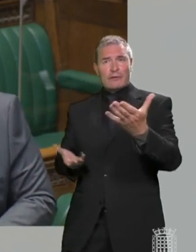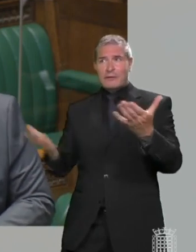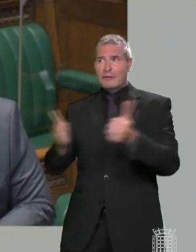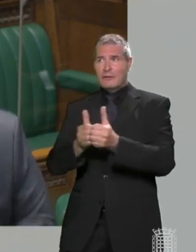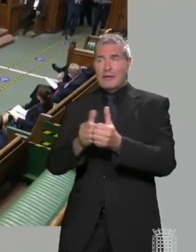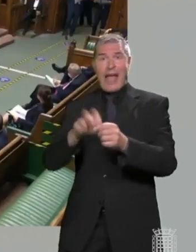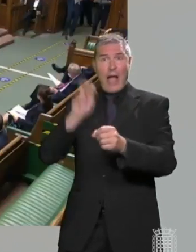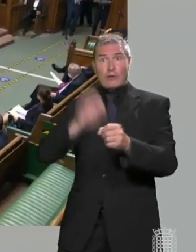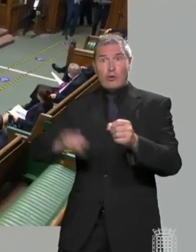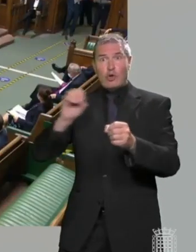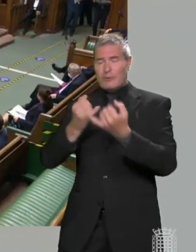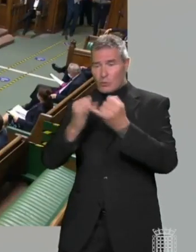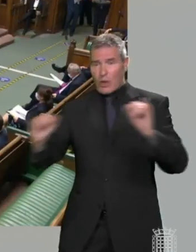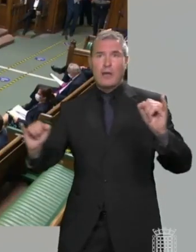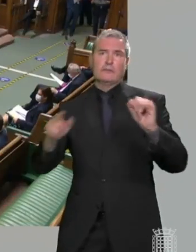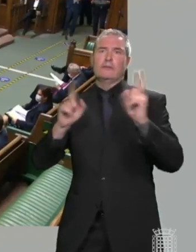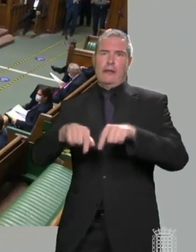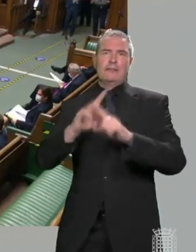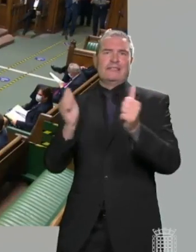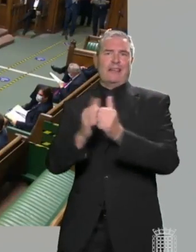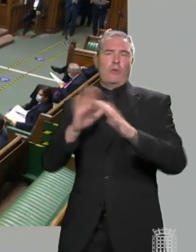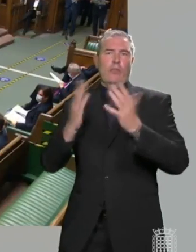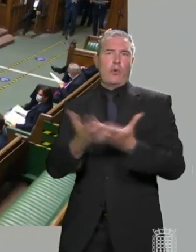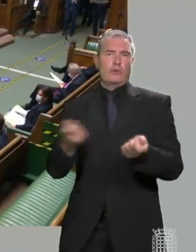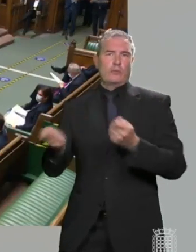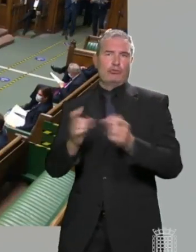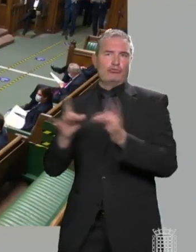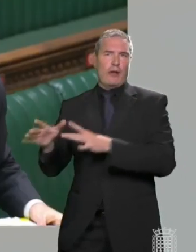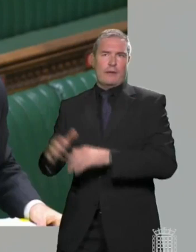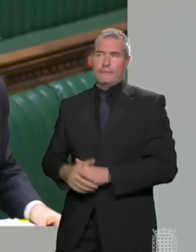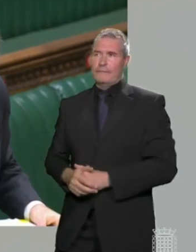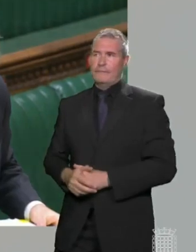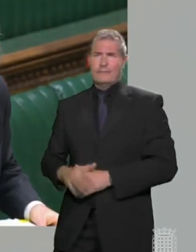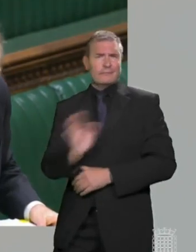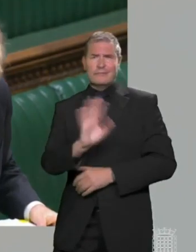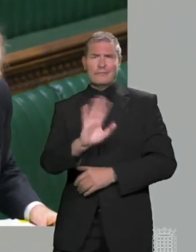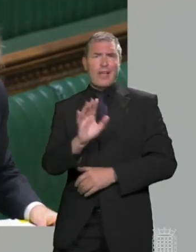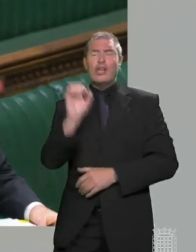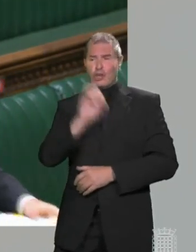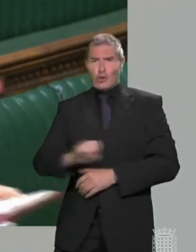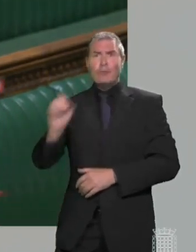lost through Brexit? Mr Speaker, we have not lost opportunities to Europe's markets.